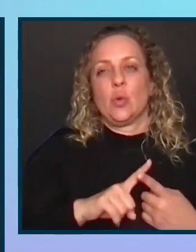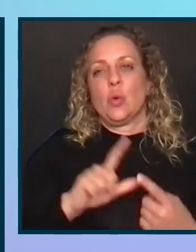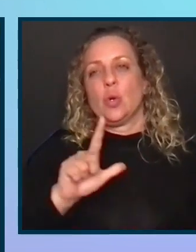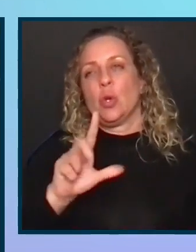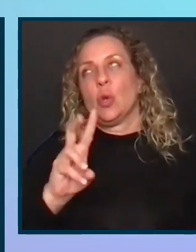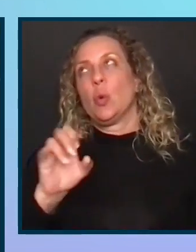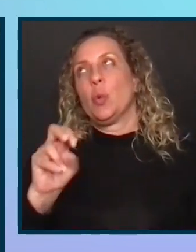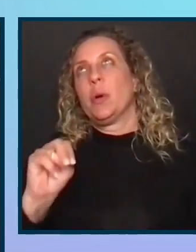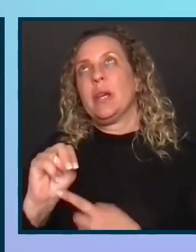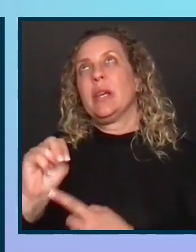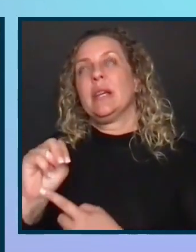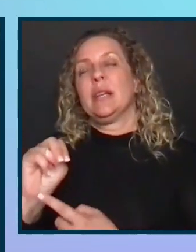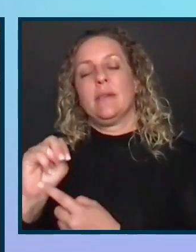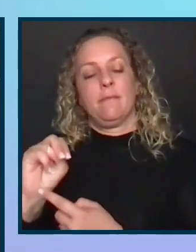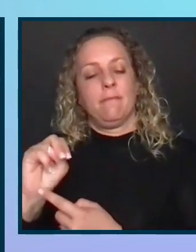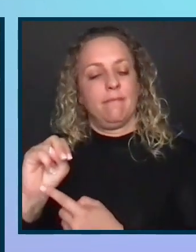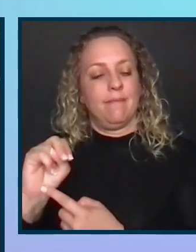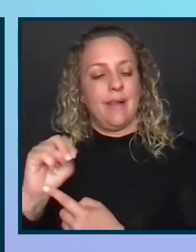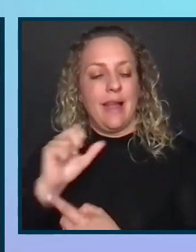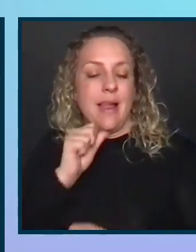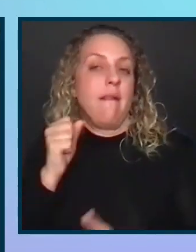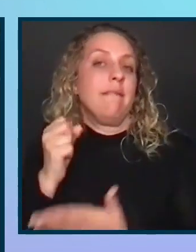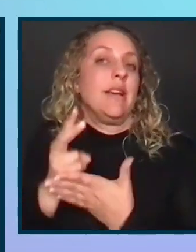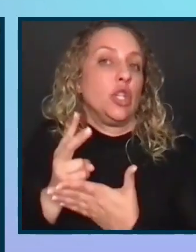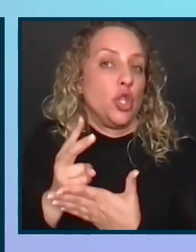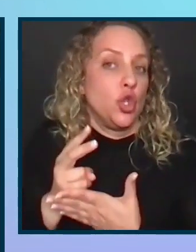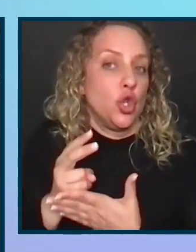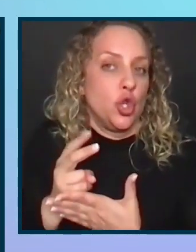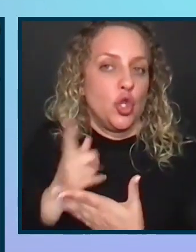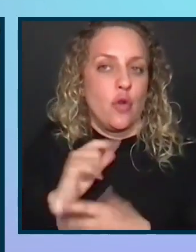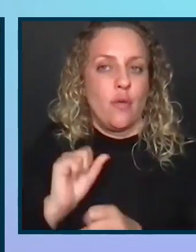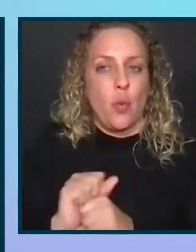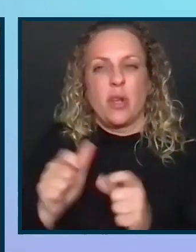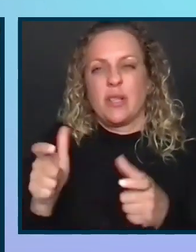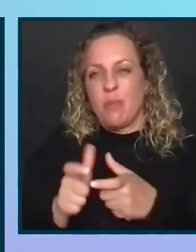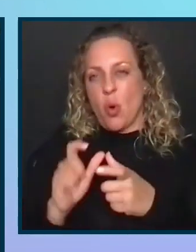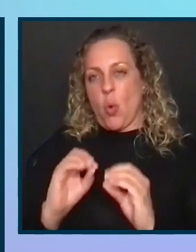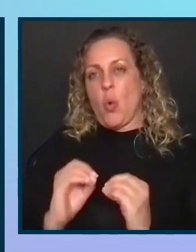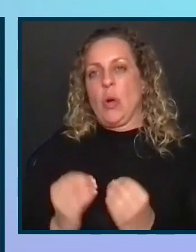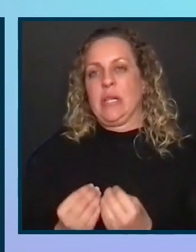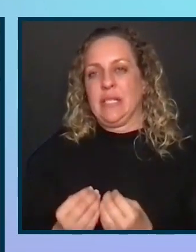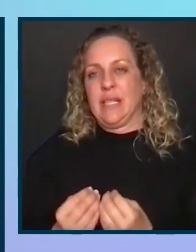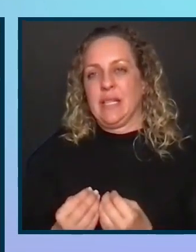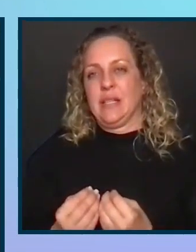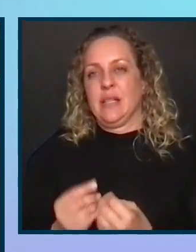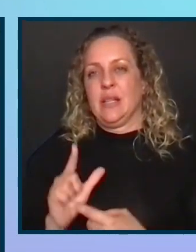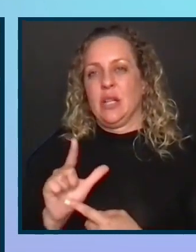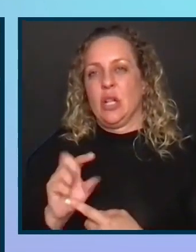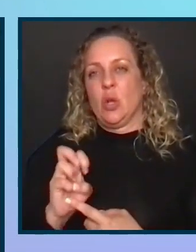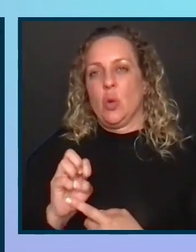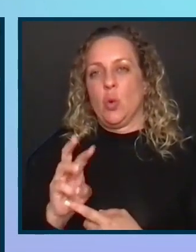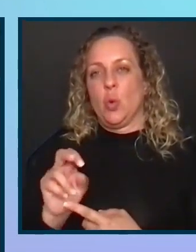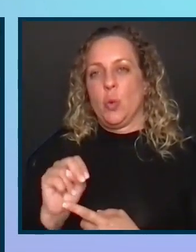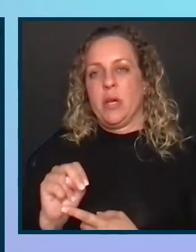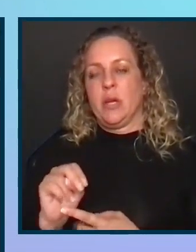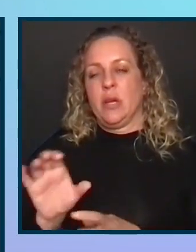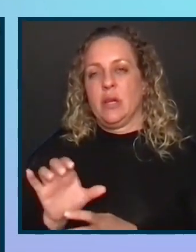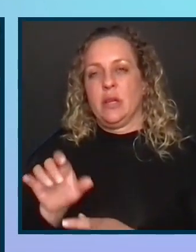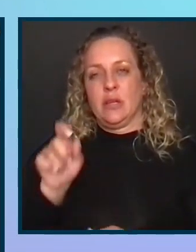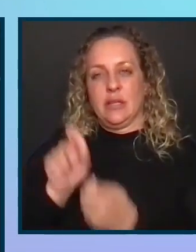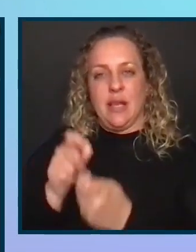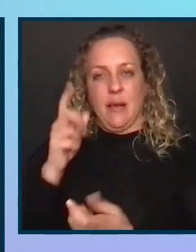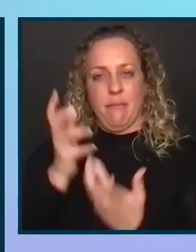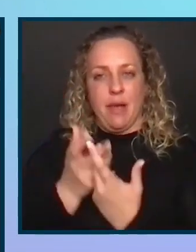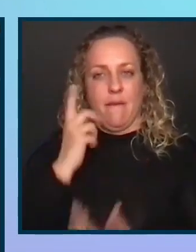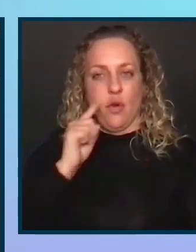for lack of a better term, unofficial. And so if you're working in a smaller organization, Lewin might do the exact trick for you.